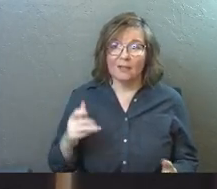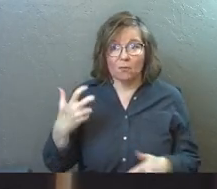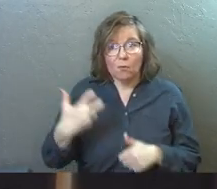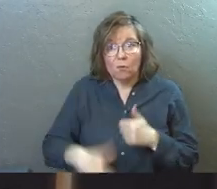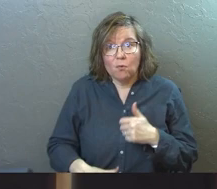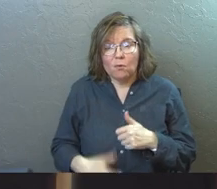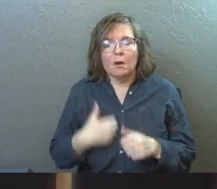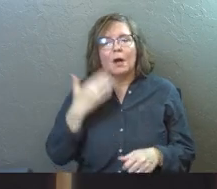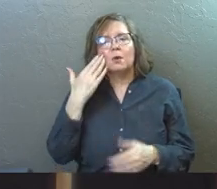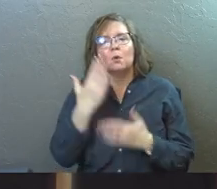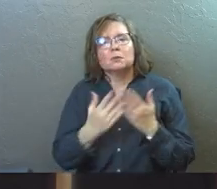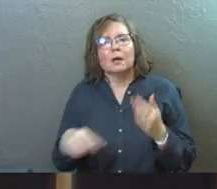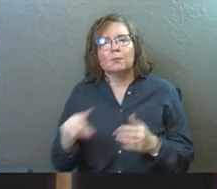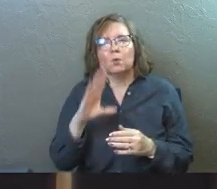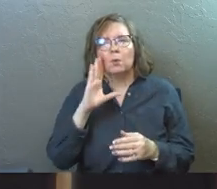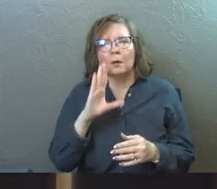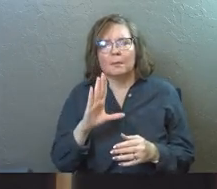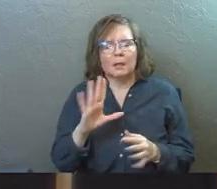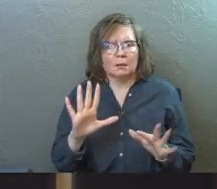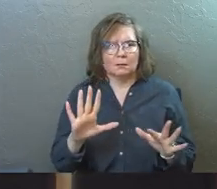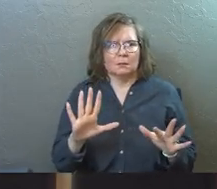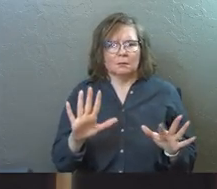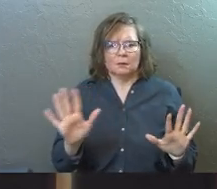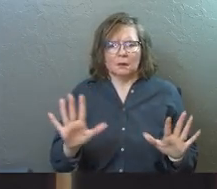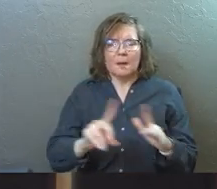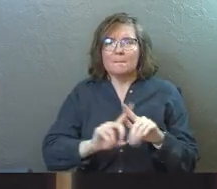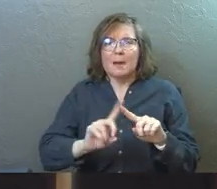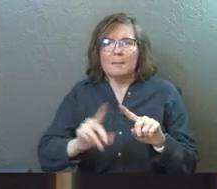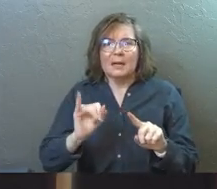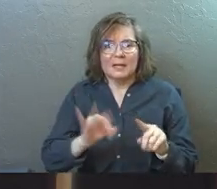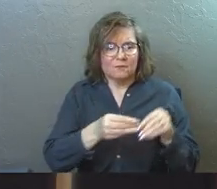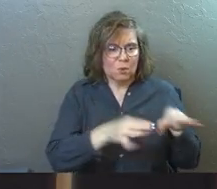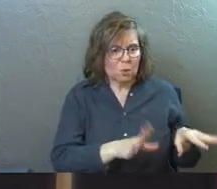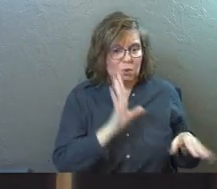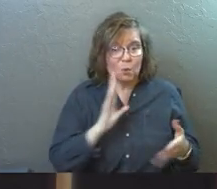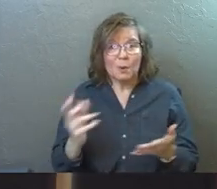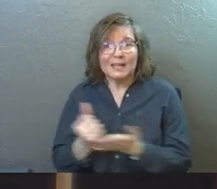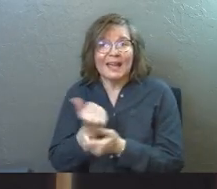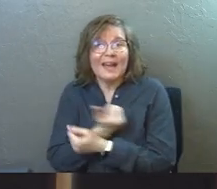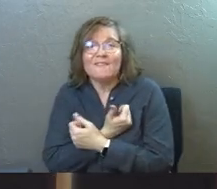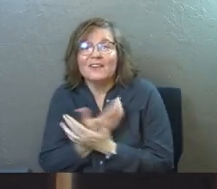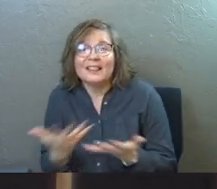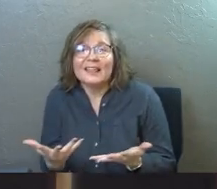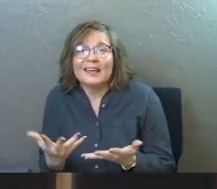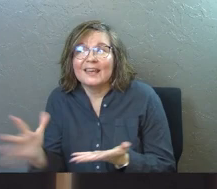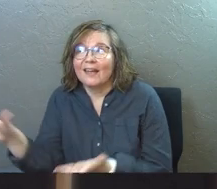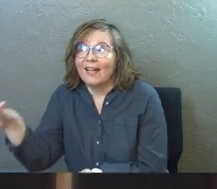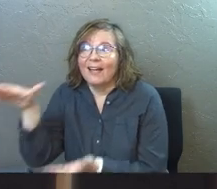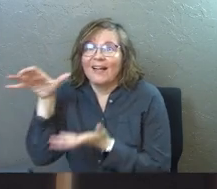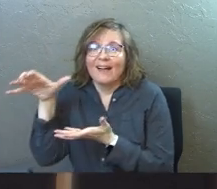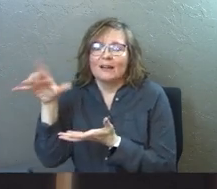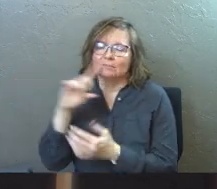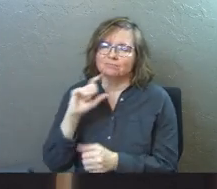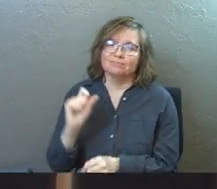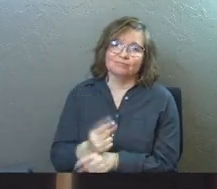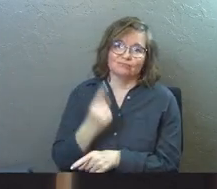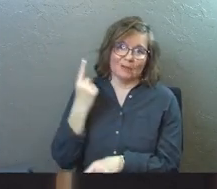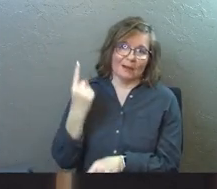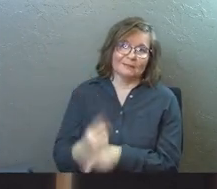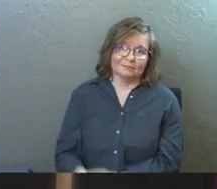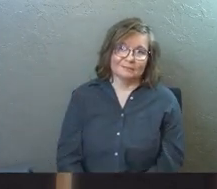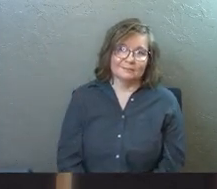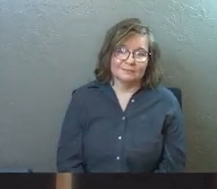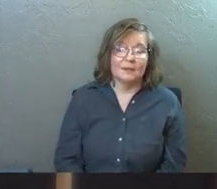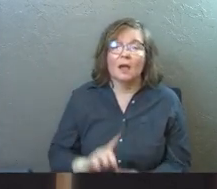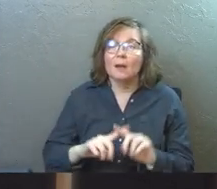That's hard. And I know some of you are going to be running right up and saying, but if you lose, you're going to gain everything. And you're absolutely right.